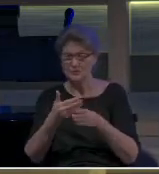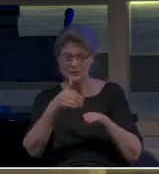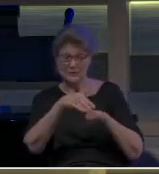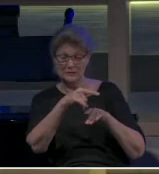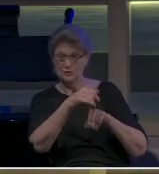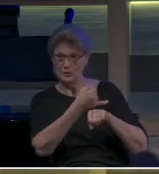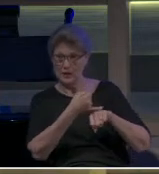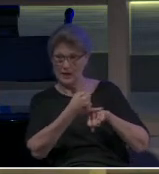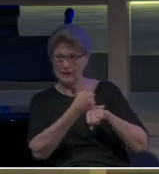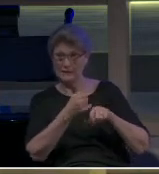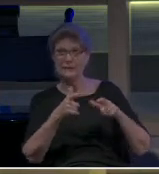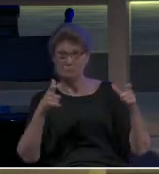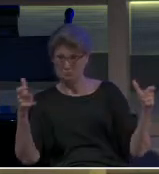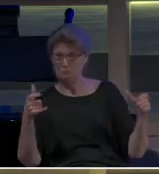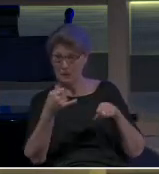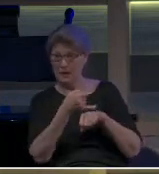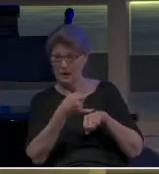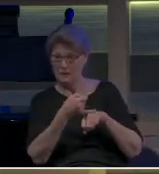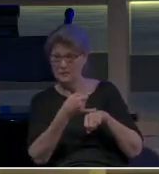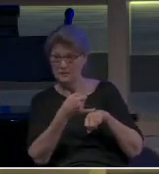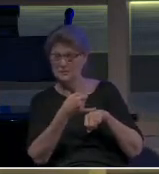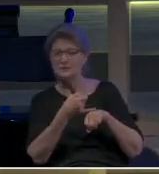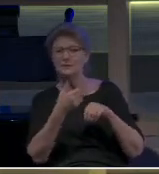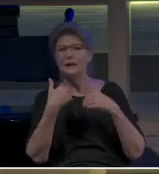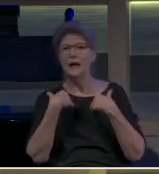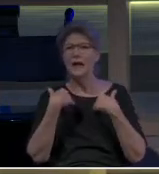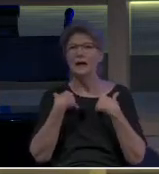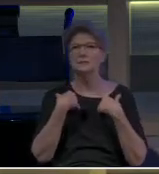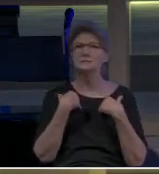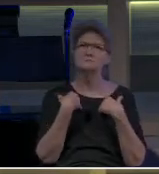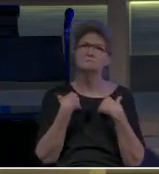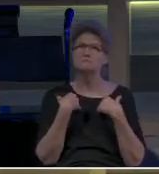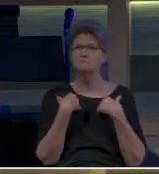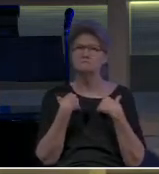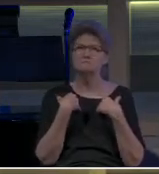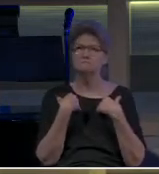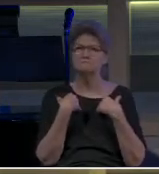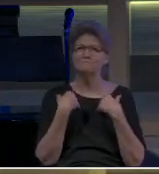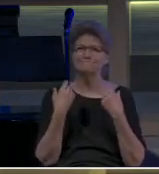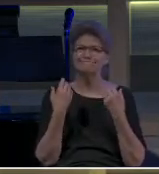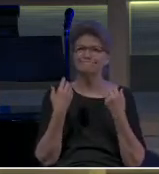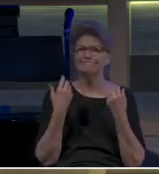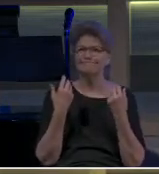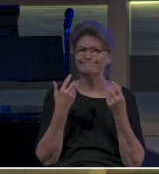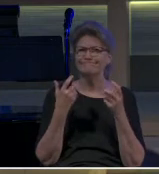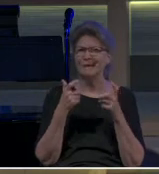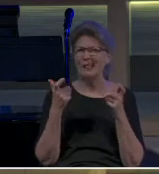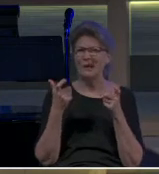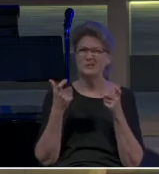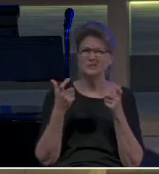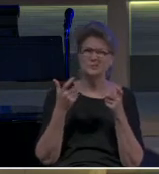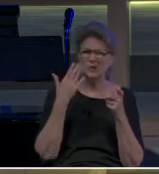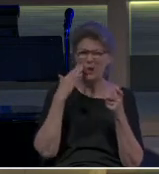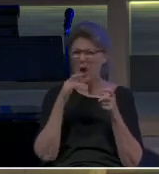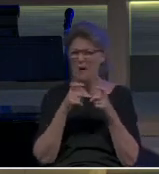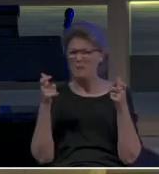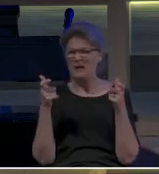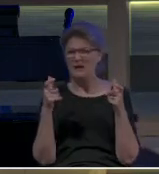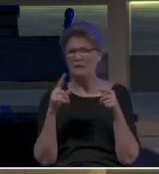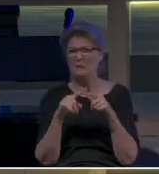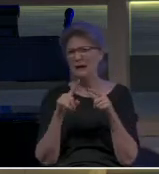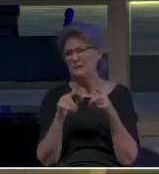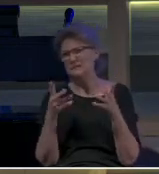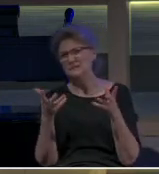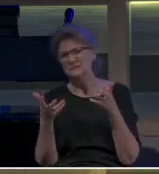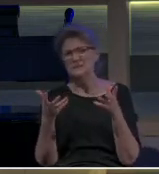sizable island that has a number of a large, we don't know how large it was, but